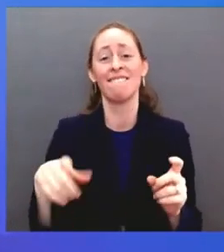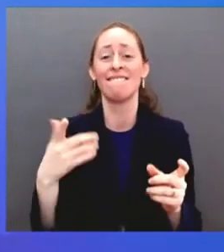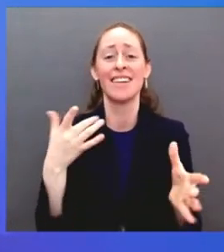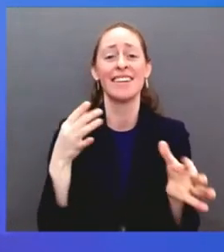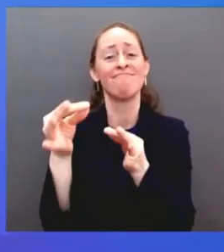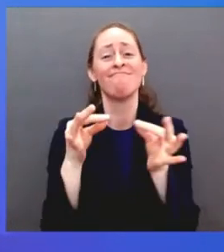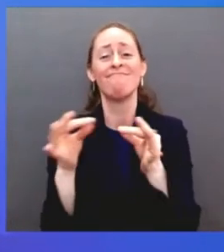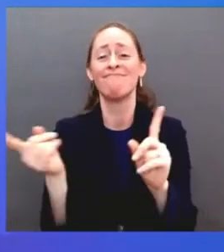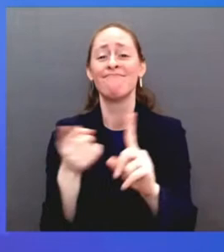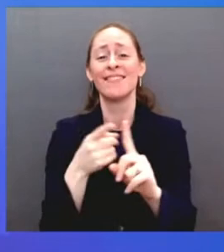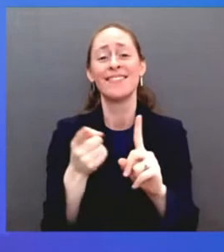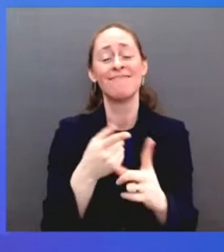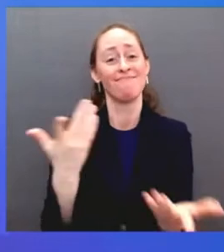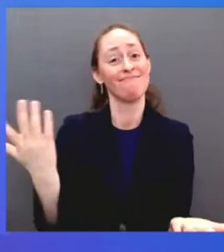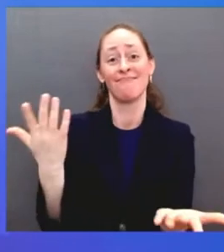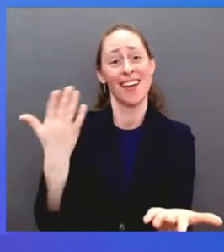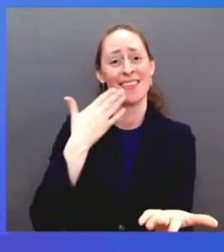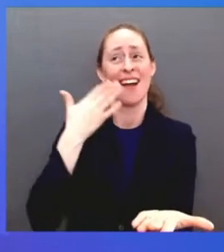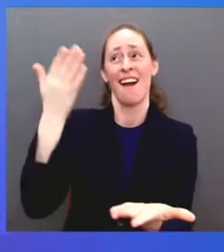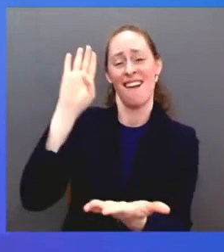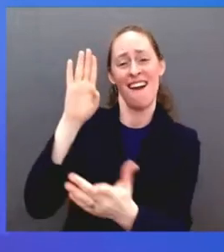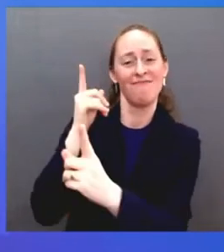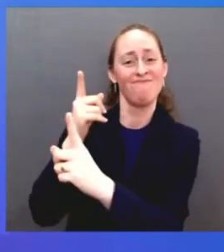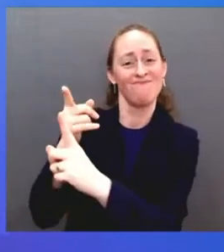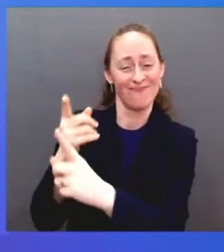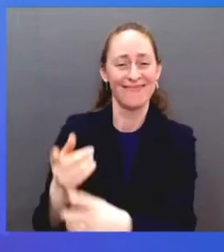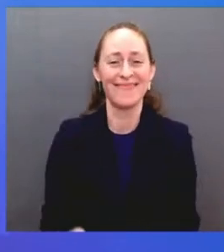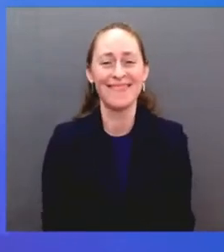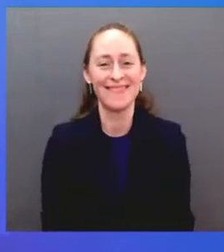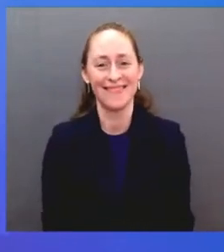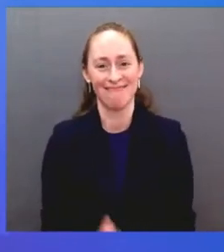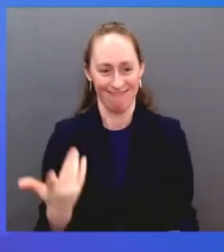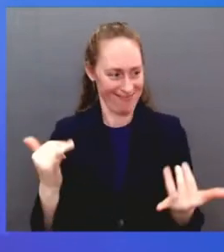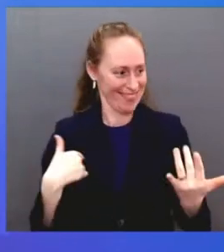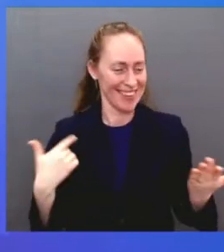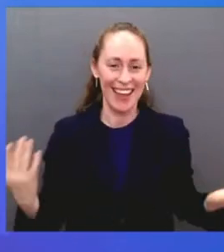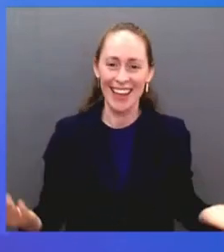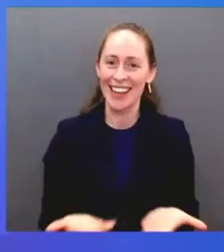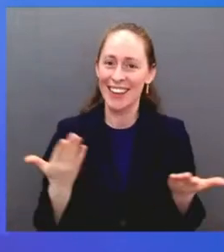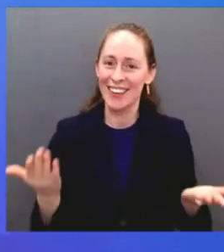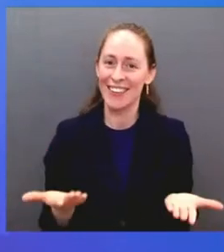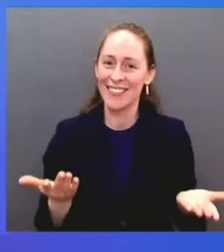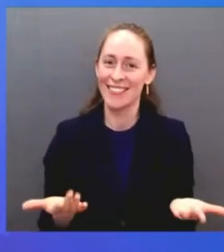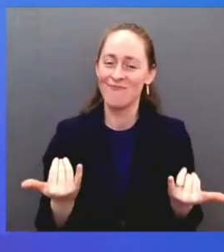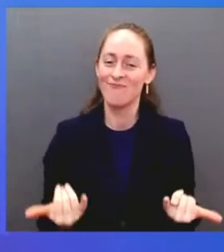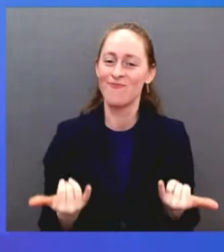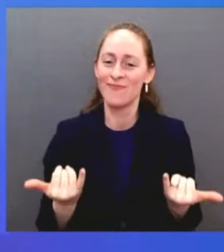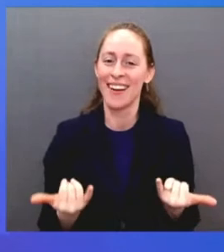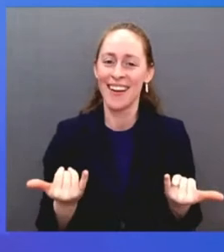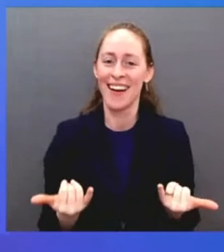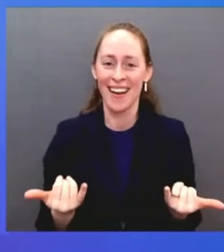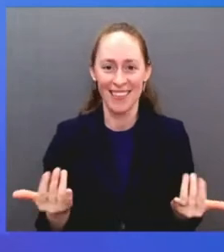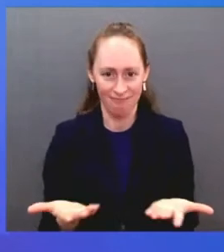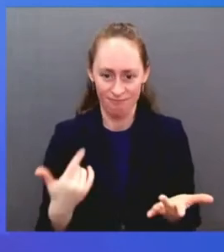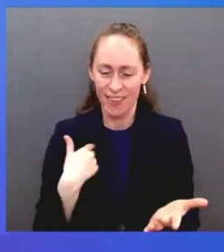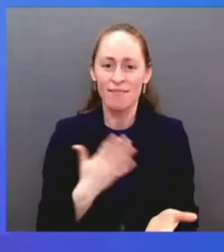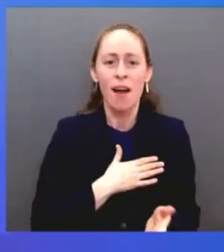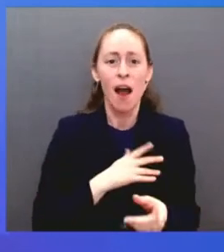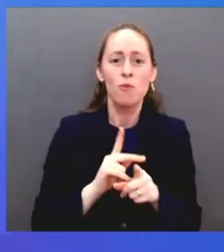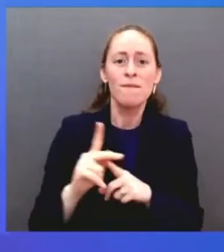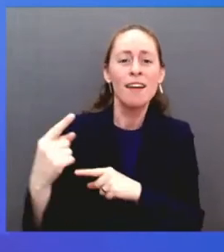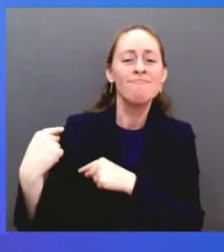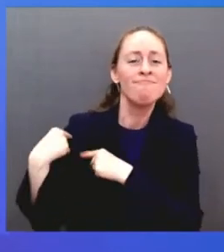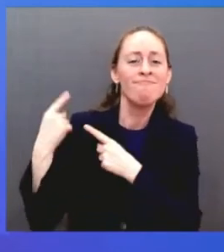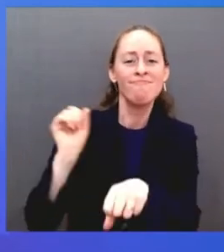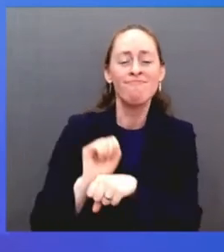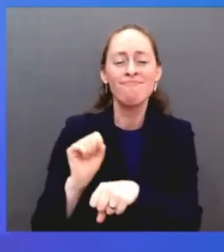to this point in my professional journey. Secondly, my life has been blessed beyond measure, and